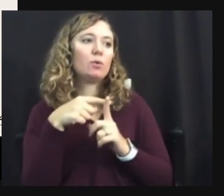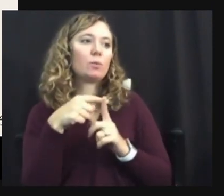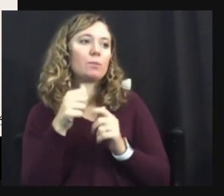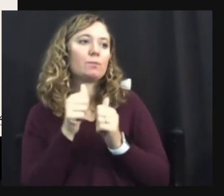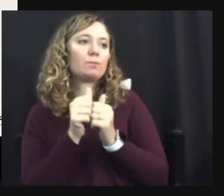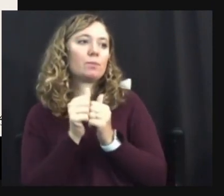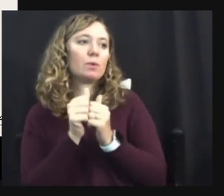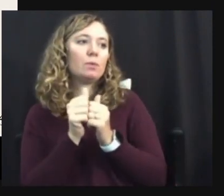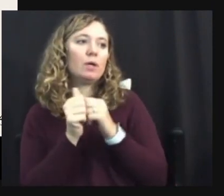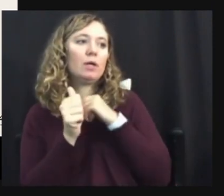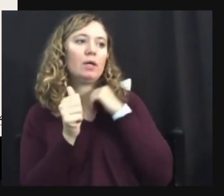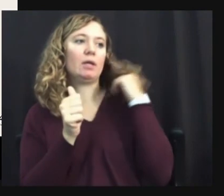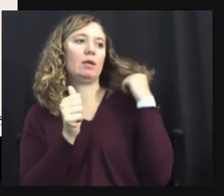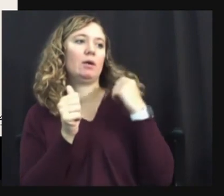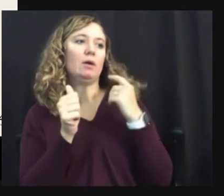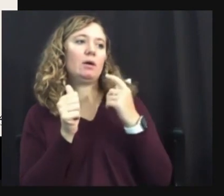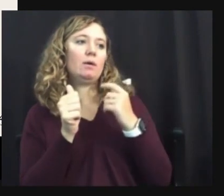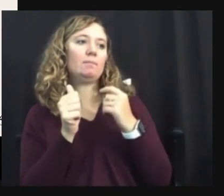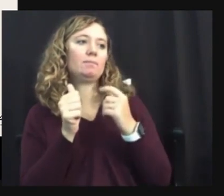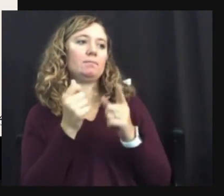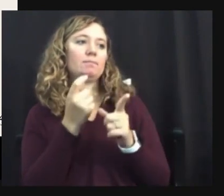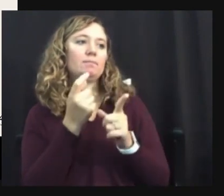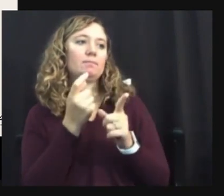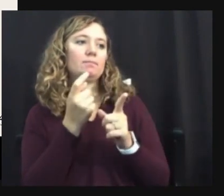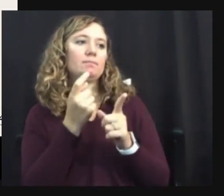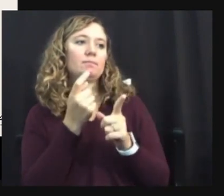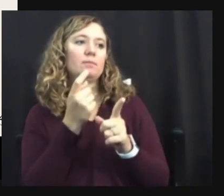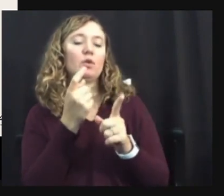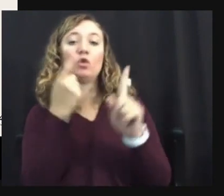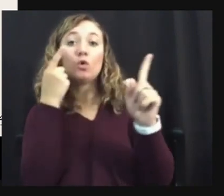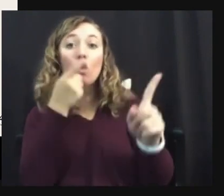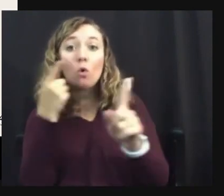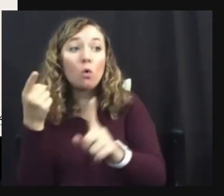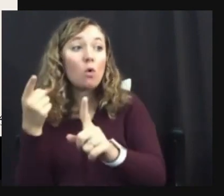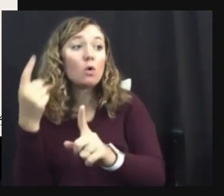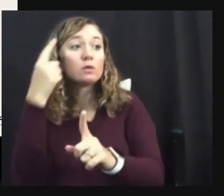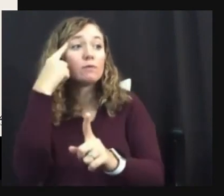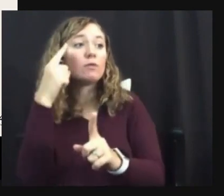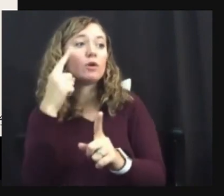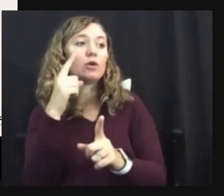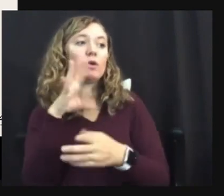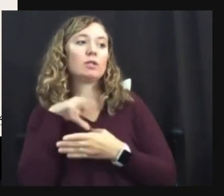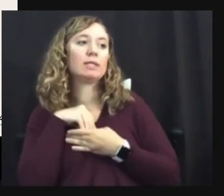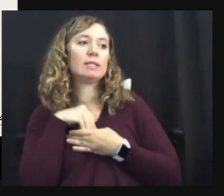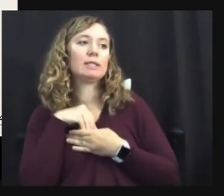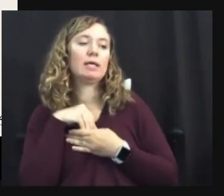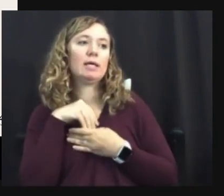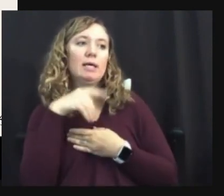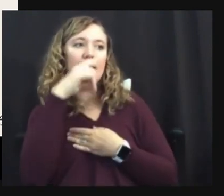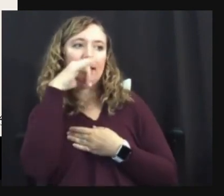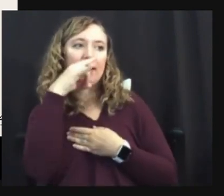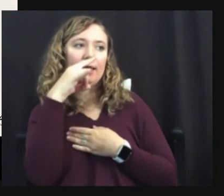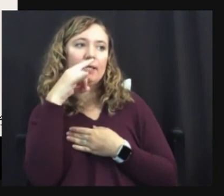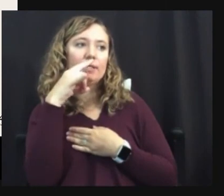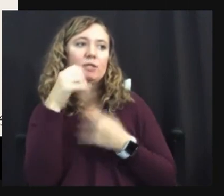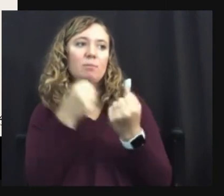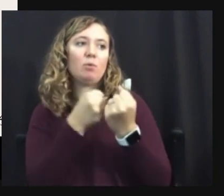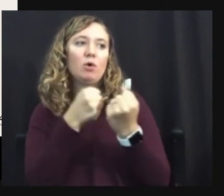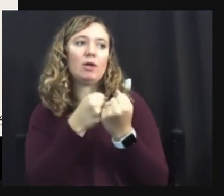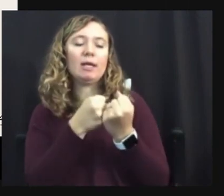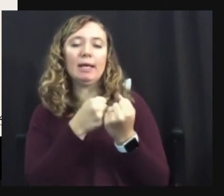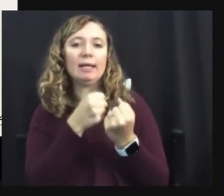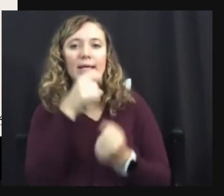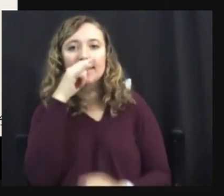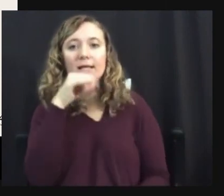students in schools who feel they are neurodivergent and want accommodations, but parents who refuse to get them tested? Do you have any ideas for